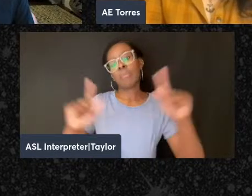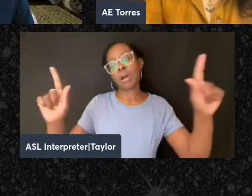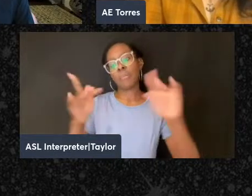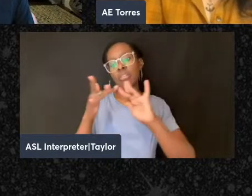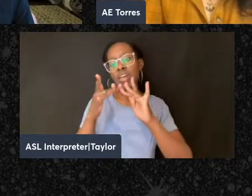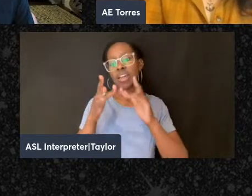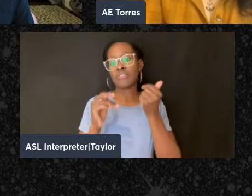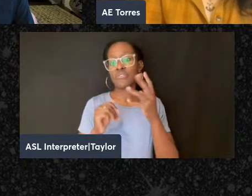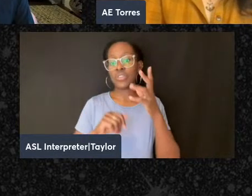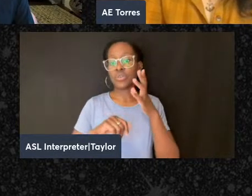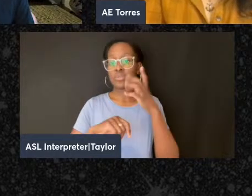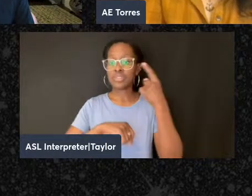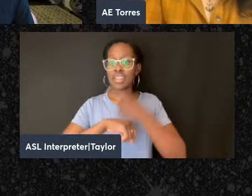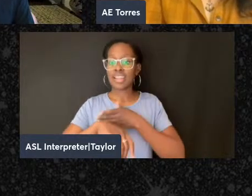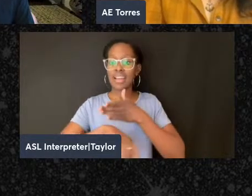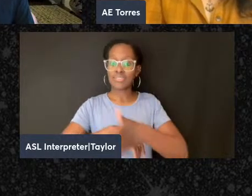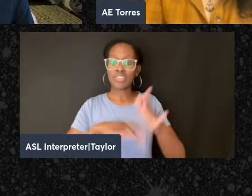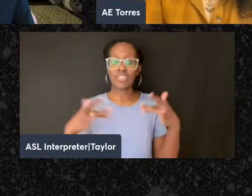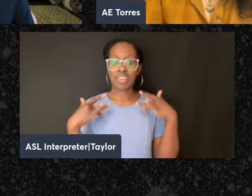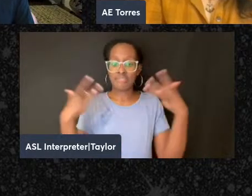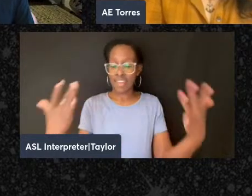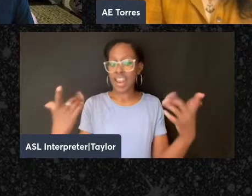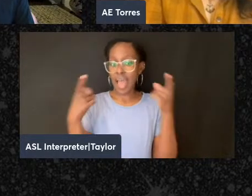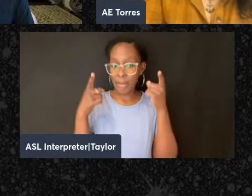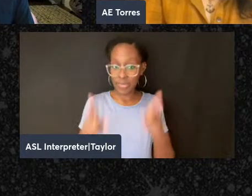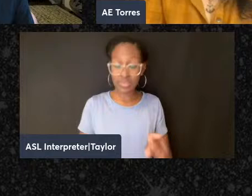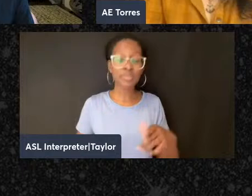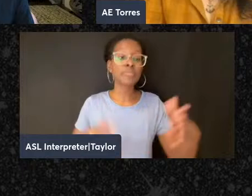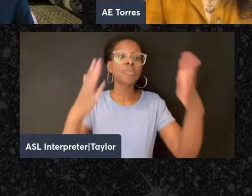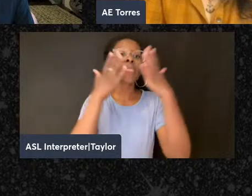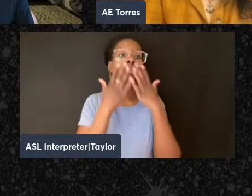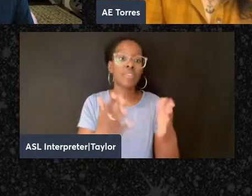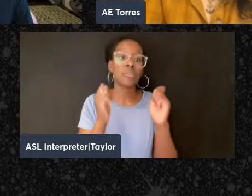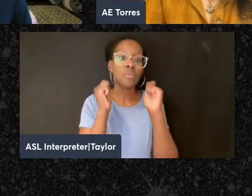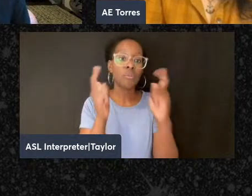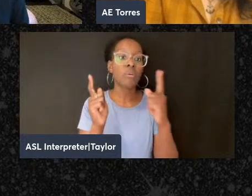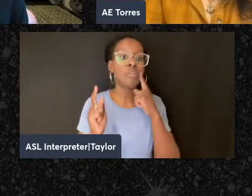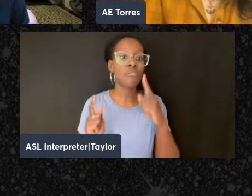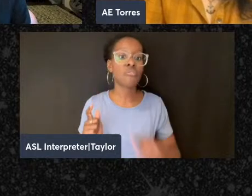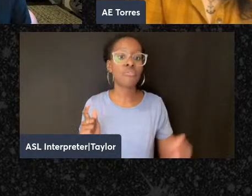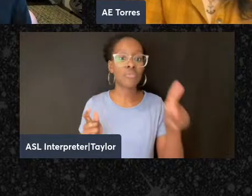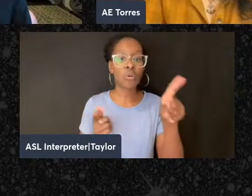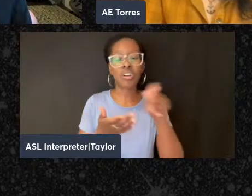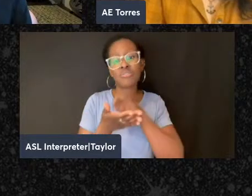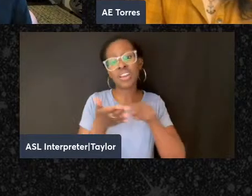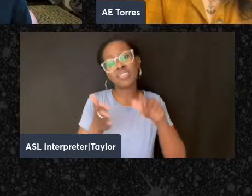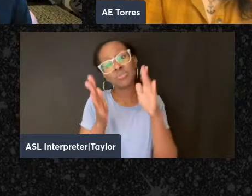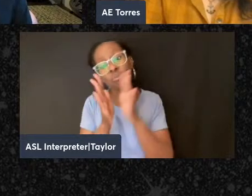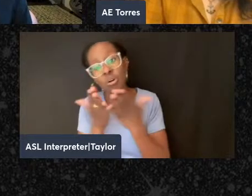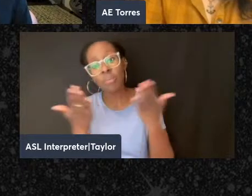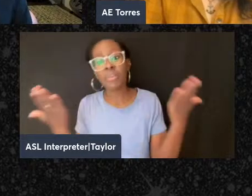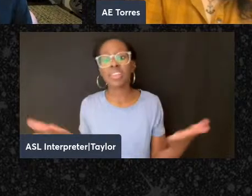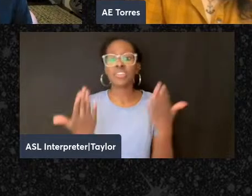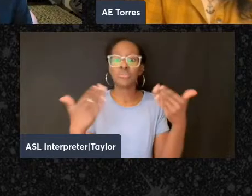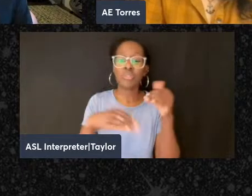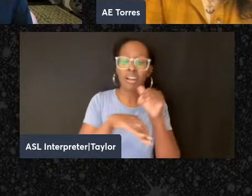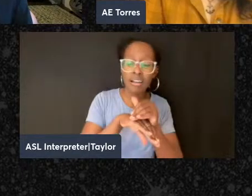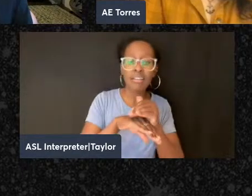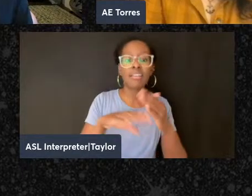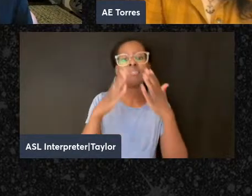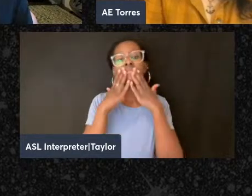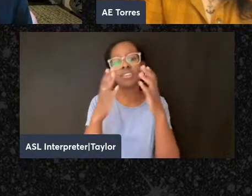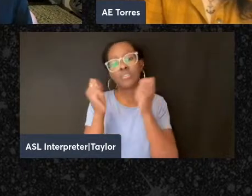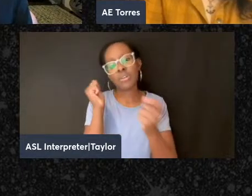few days after the event itself. But thank you all for writing this book, for being here tonight. And thank you,